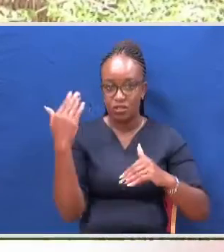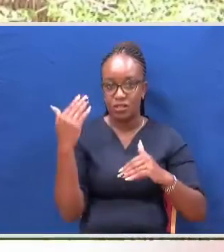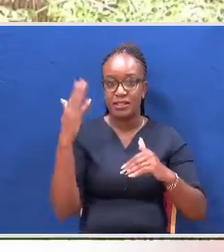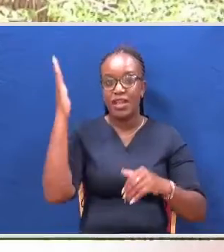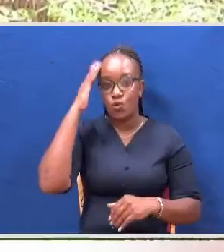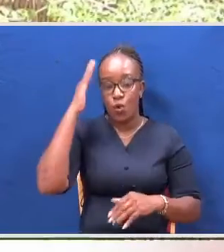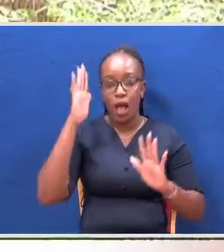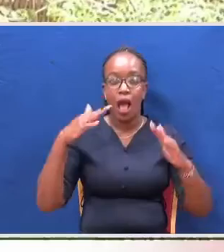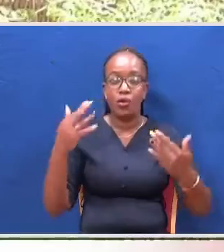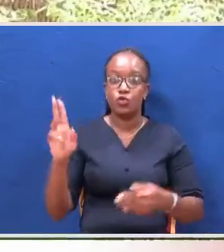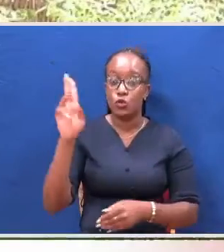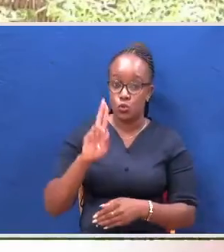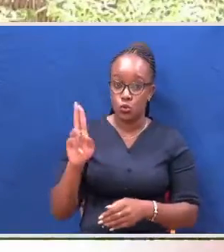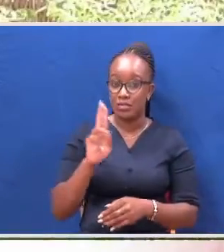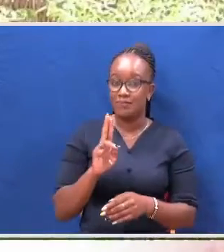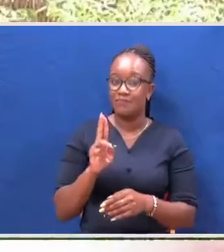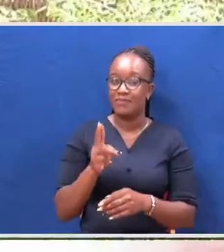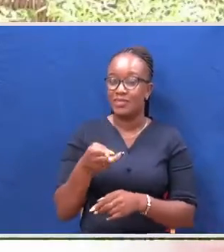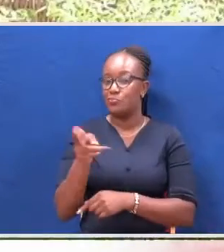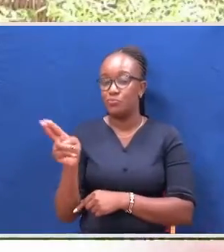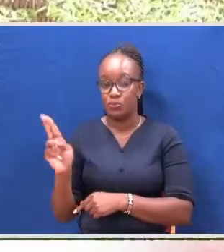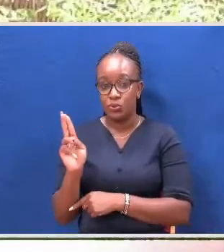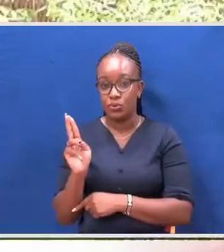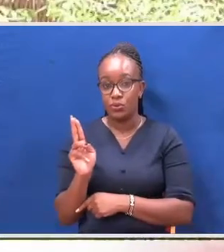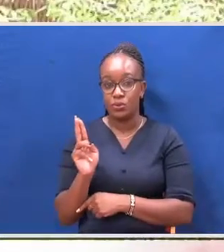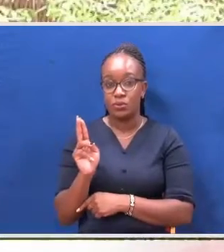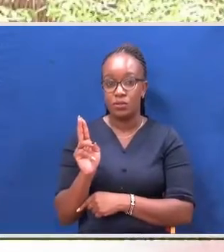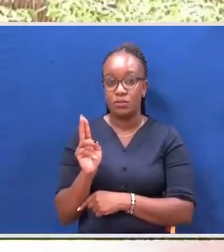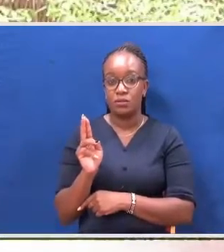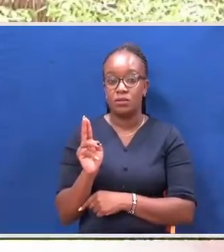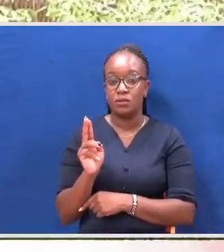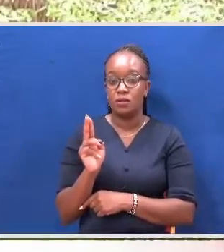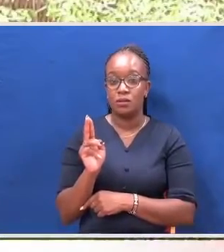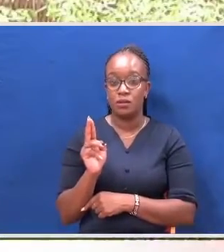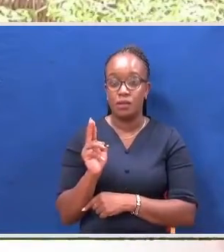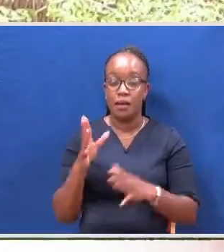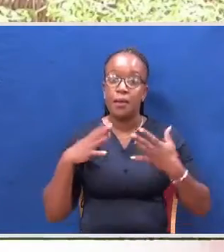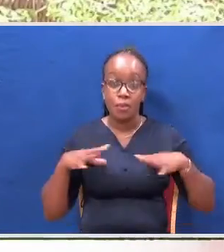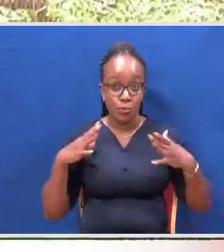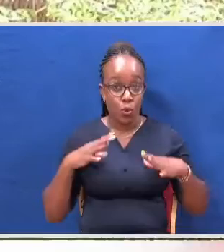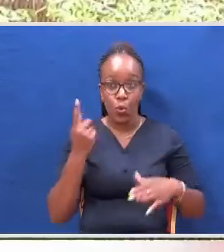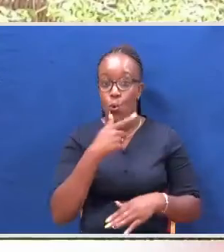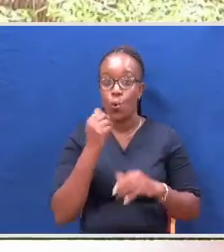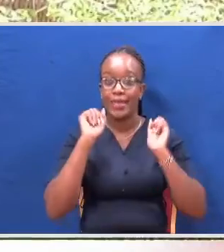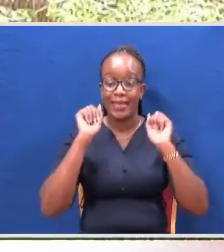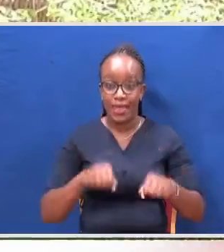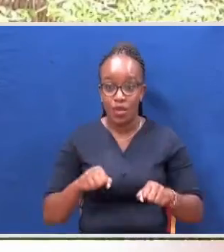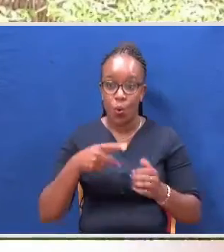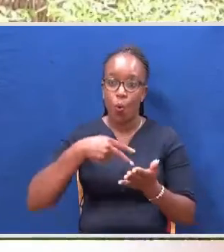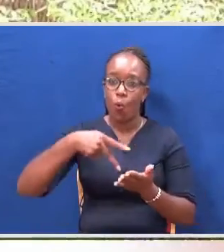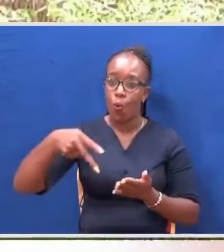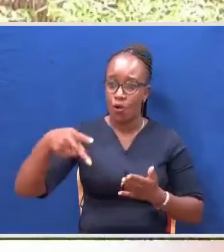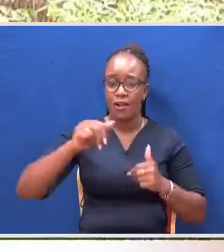how to use weapons and we know nothing about it and uh people who can walk long distance